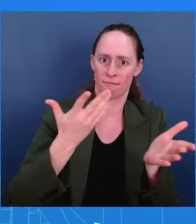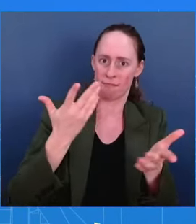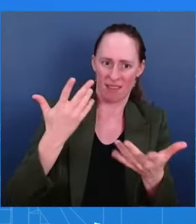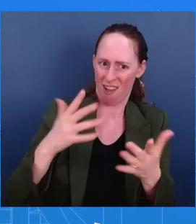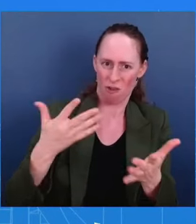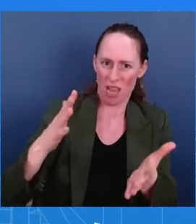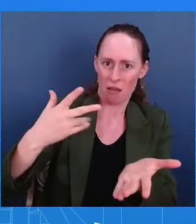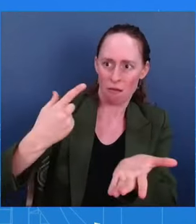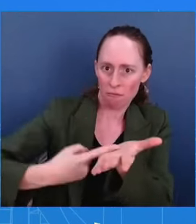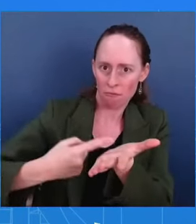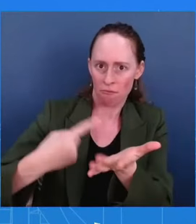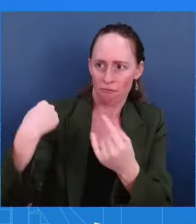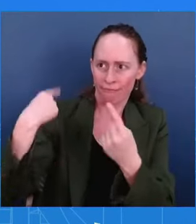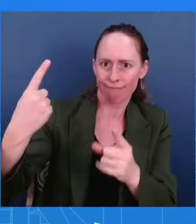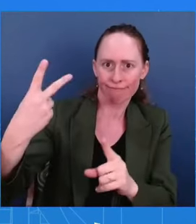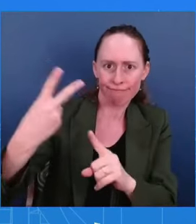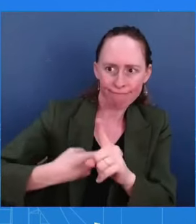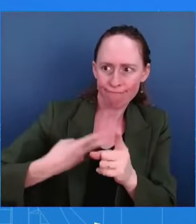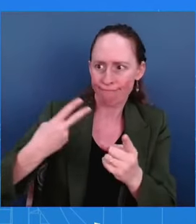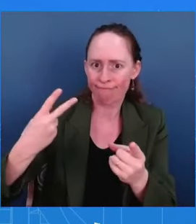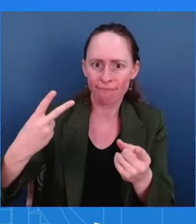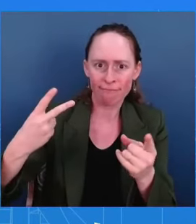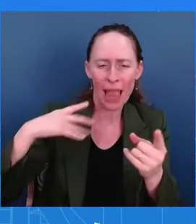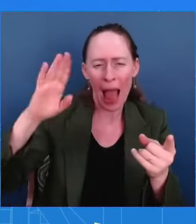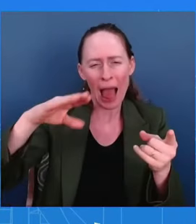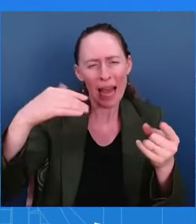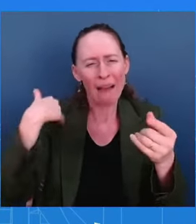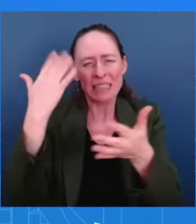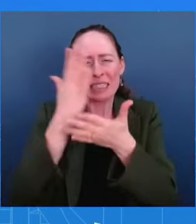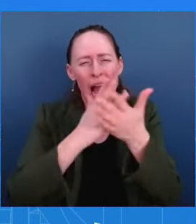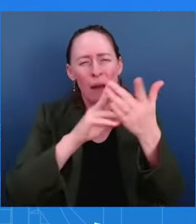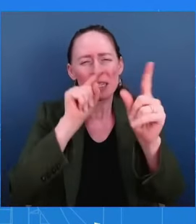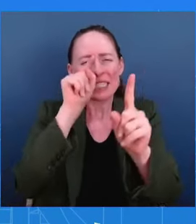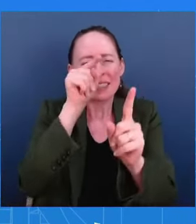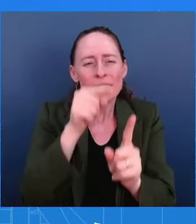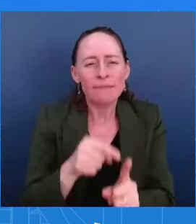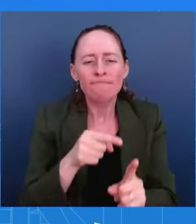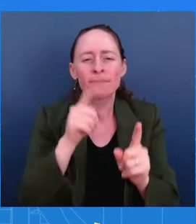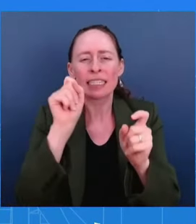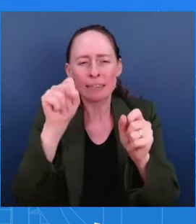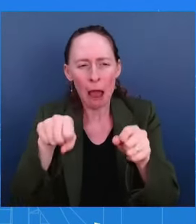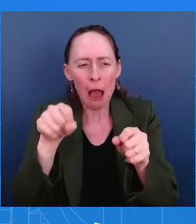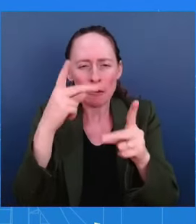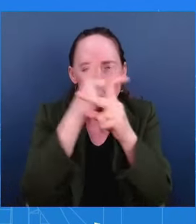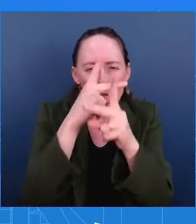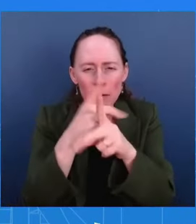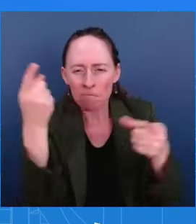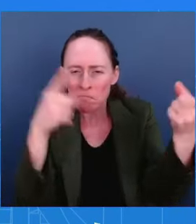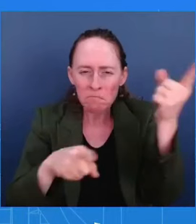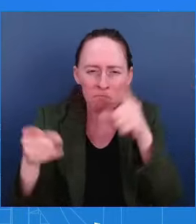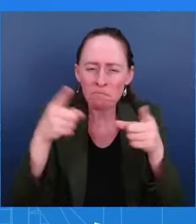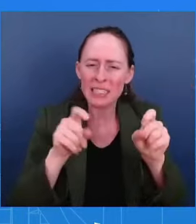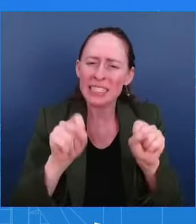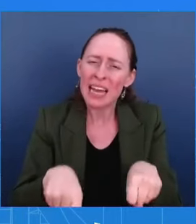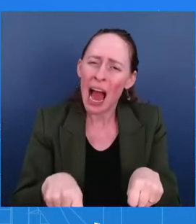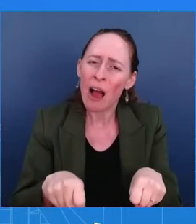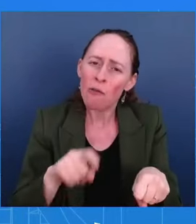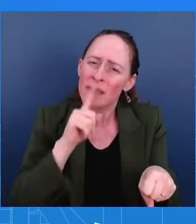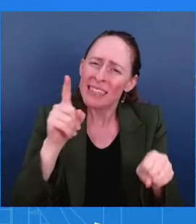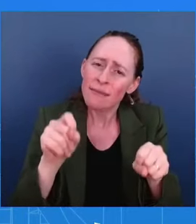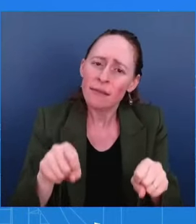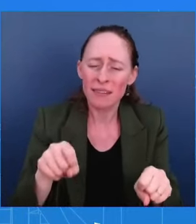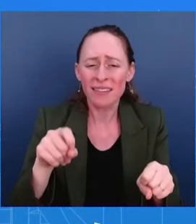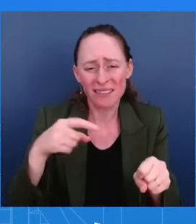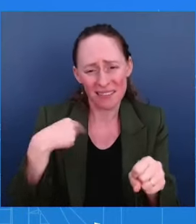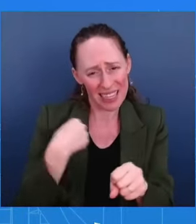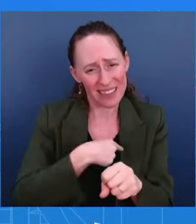believe it's an achievable outcome. Whether we'll get there or not, I don't know. But we still believe that we're close enough that we've got to, we've got to keep